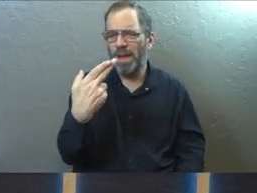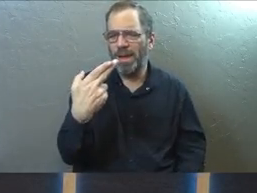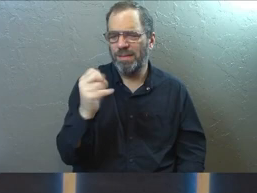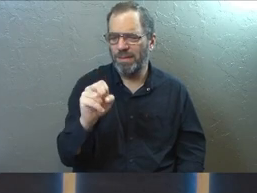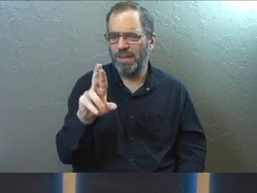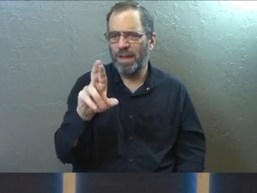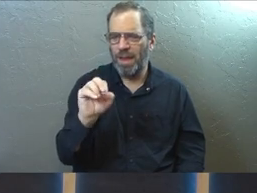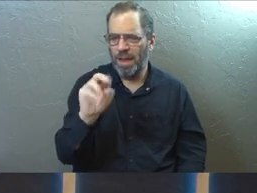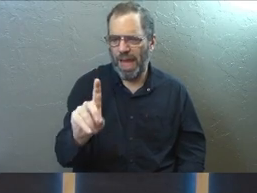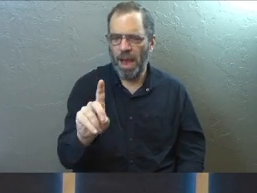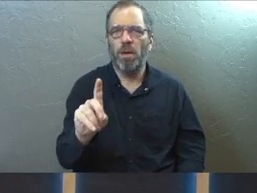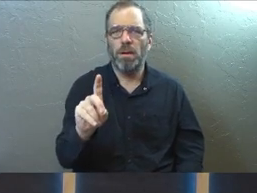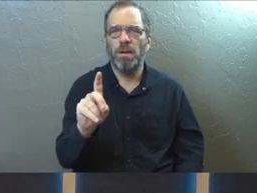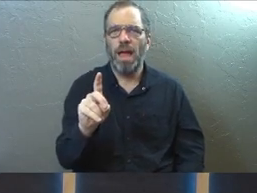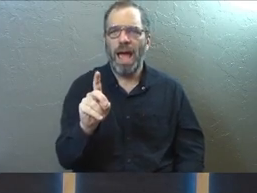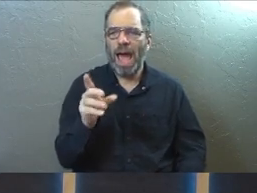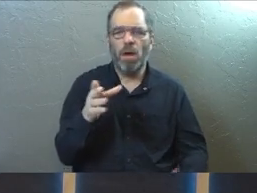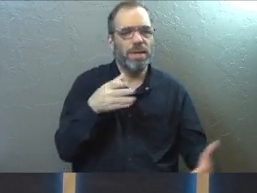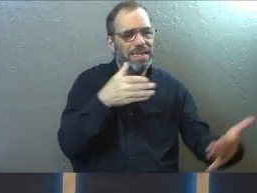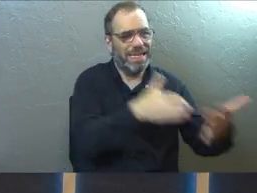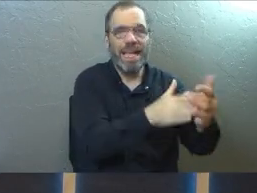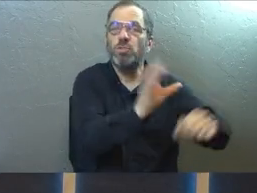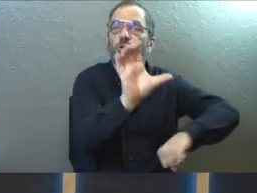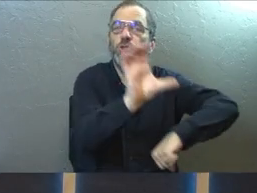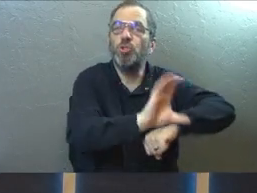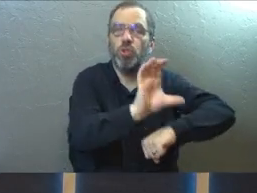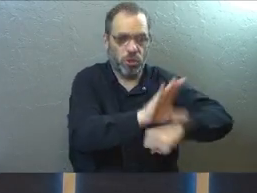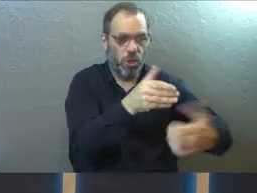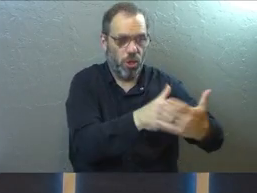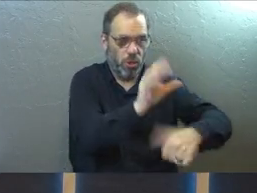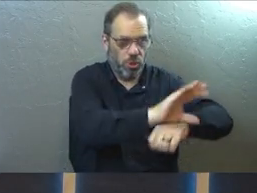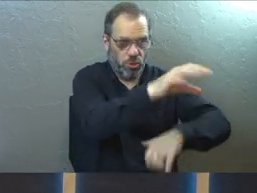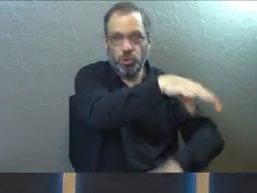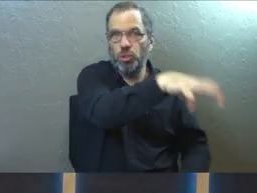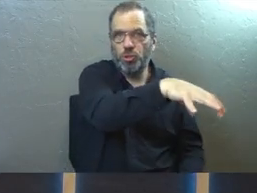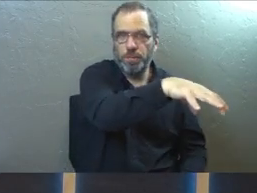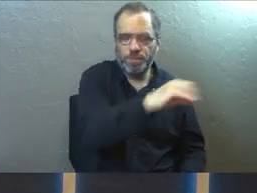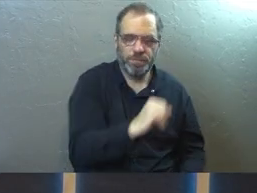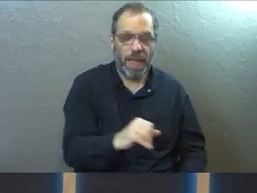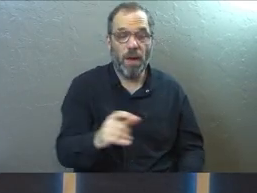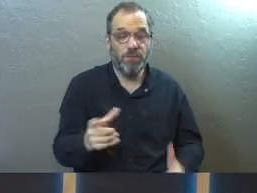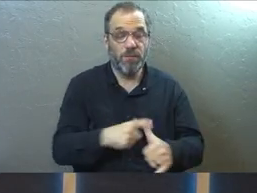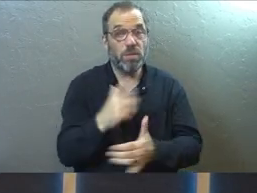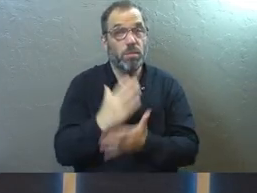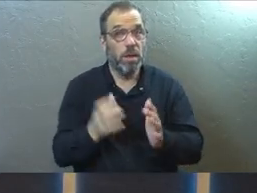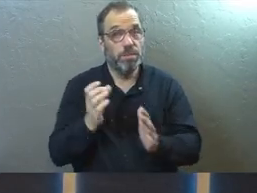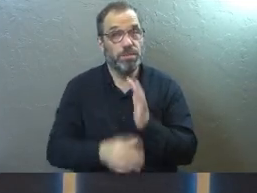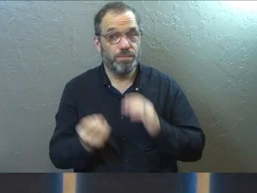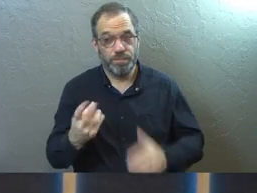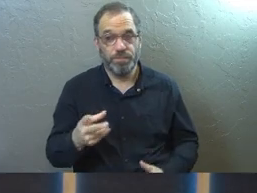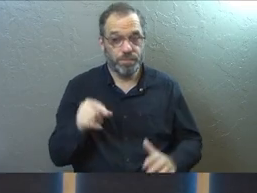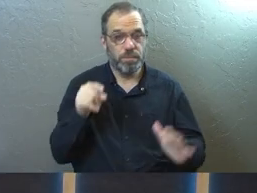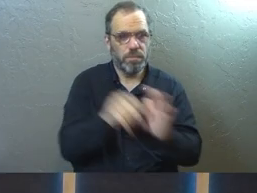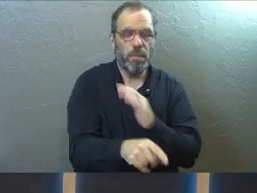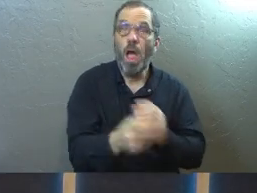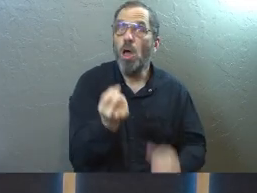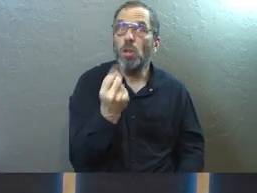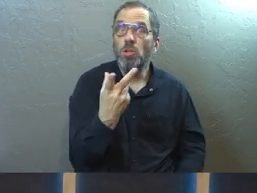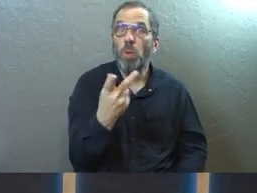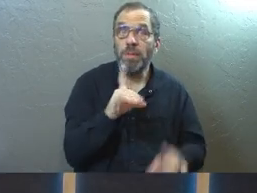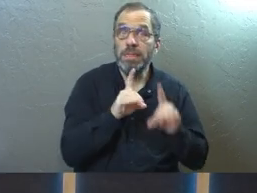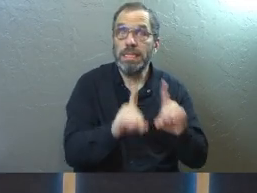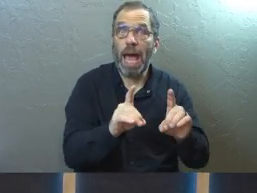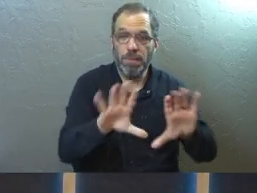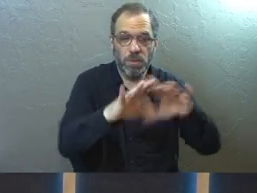Herod and the way that he came against God's church, and in the first part of chapter 12, he killed one of the original 12